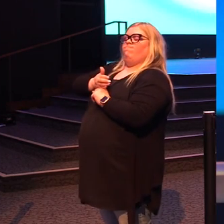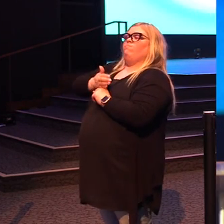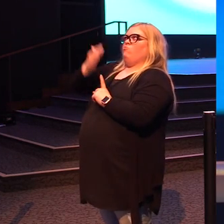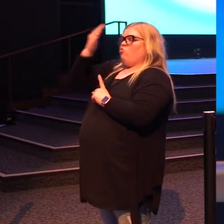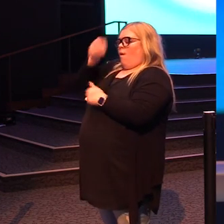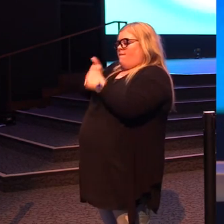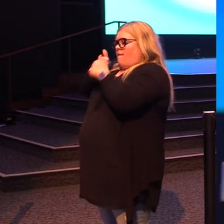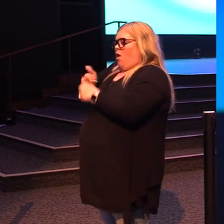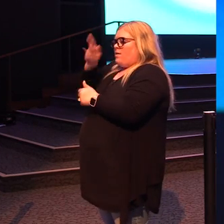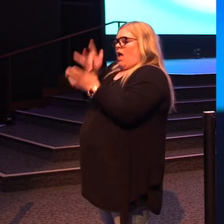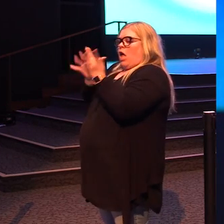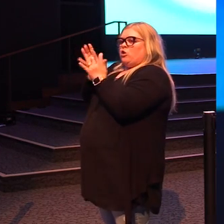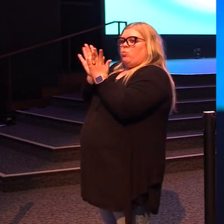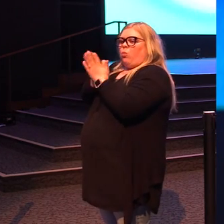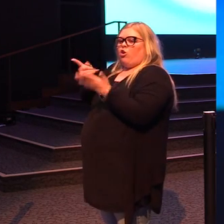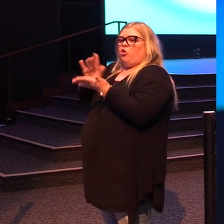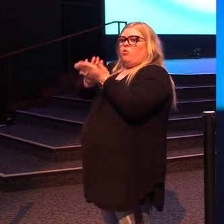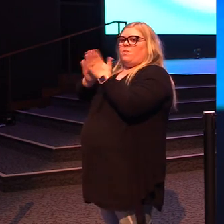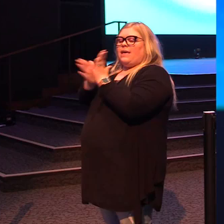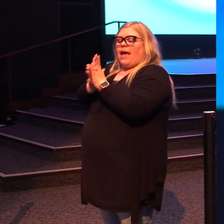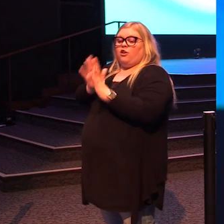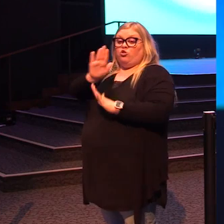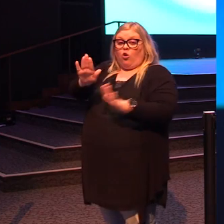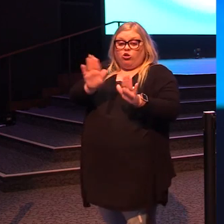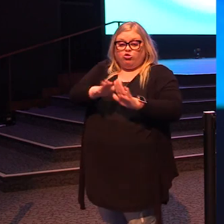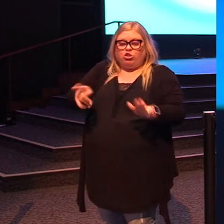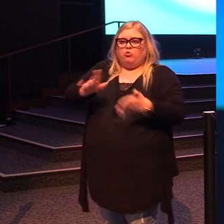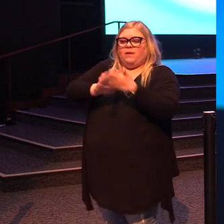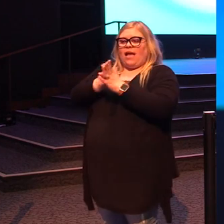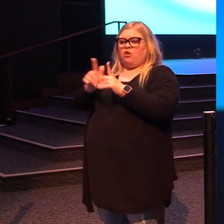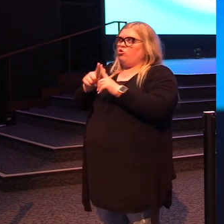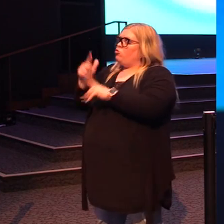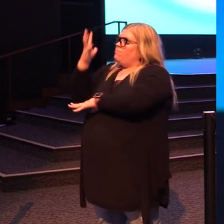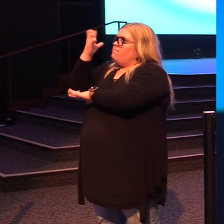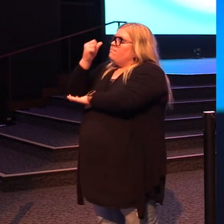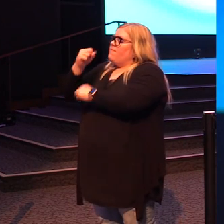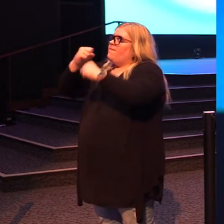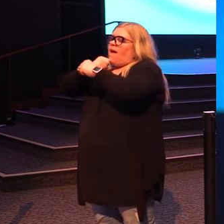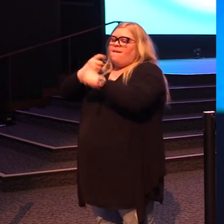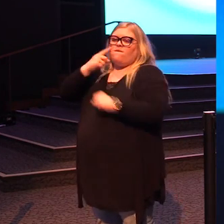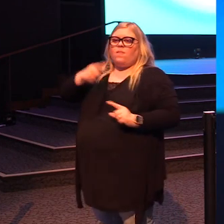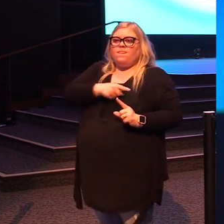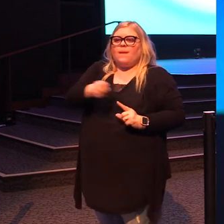in your family. You begin to stand in the gap for your children. You begin to stand.